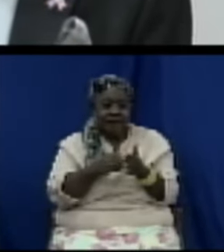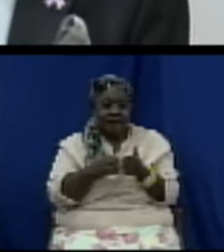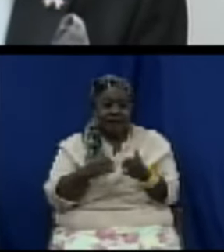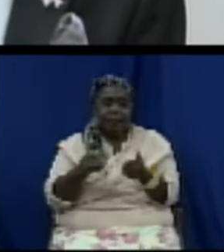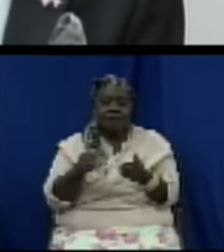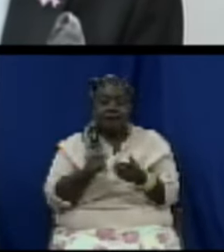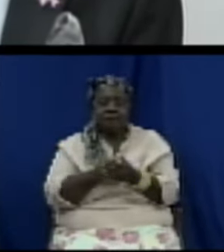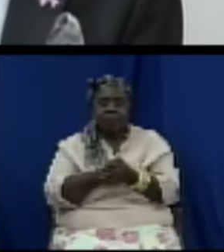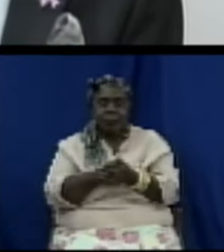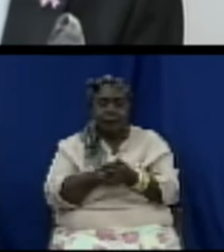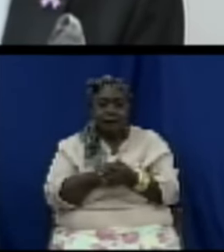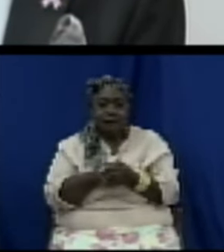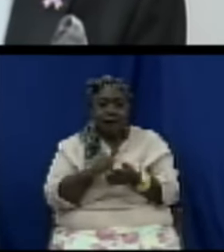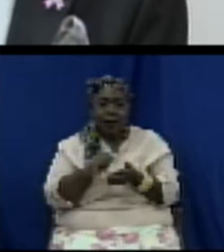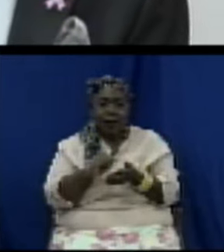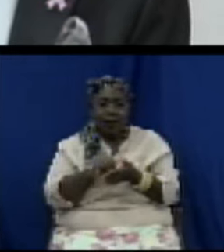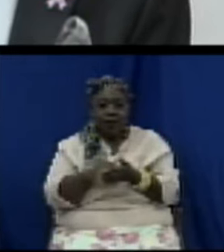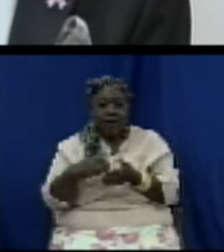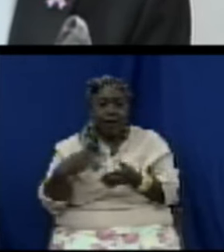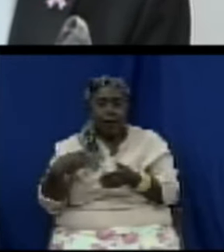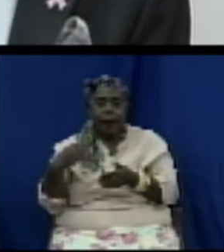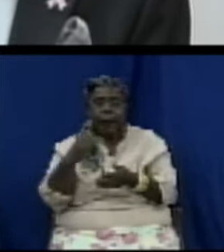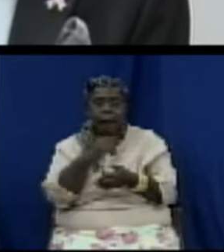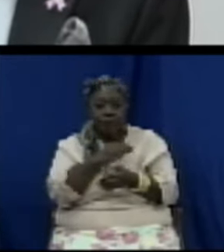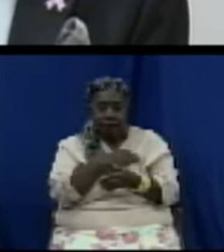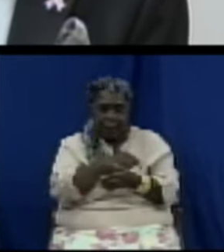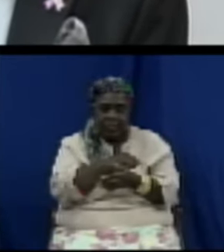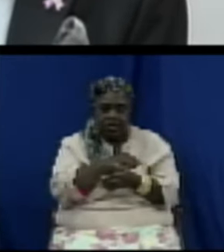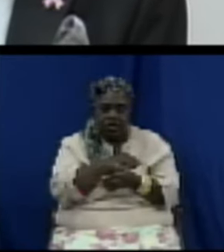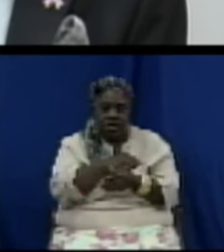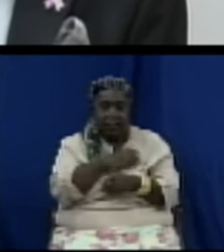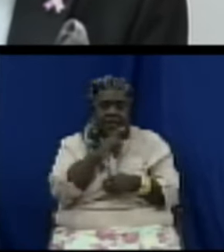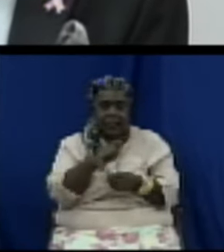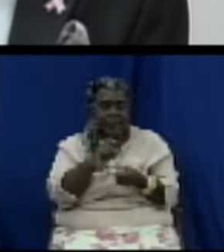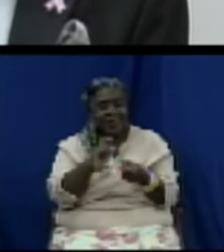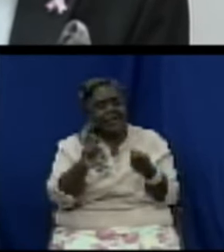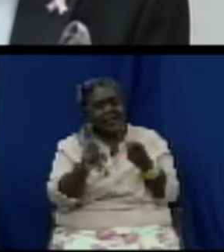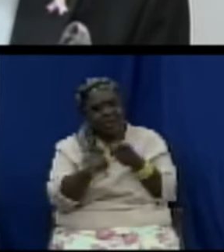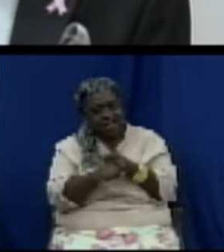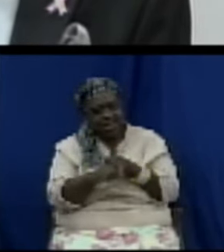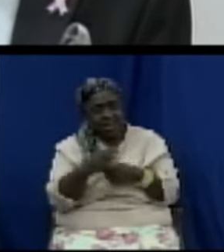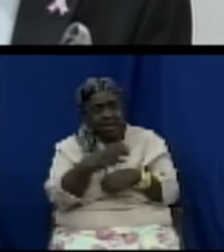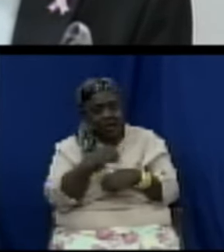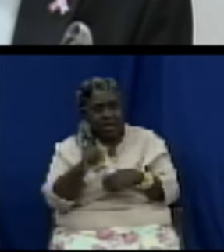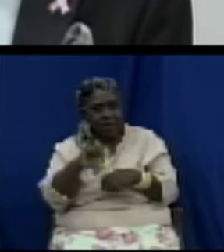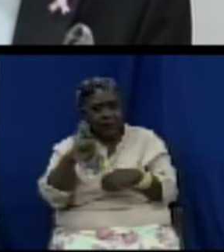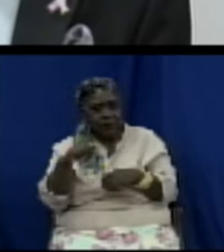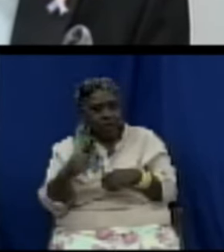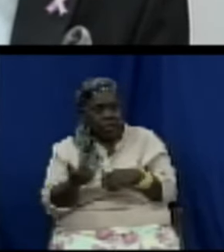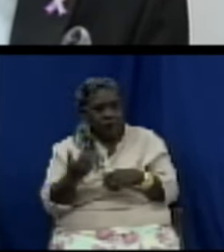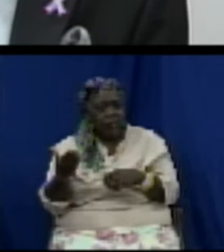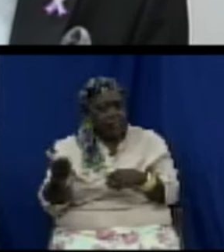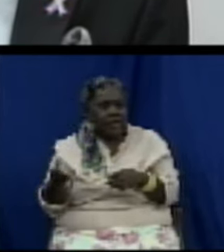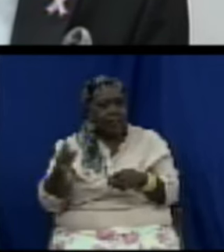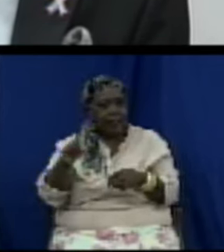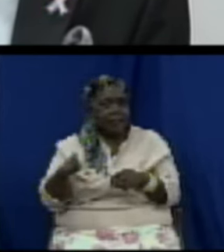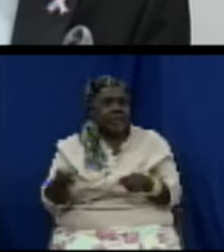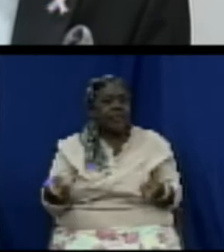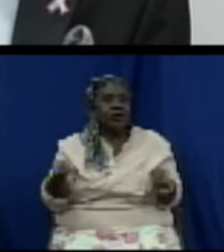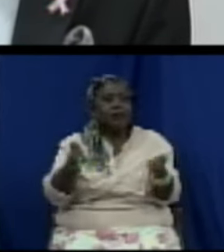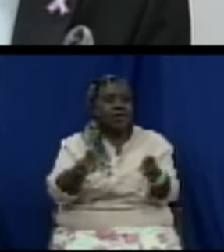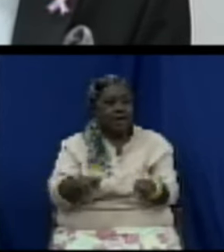I've just mentioned and also for other purposes this bill